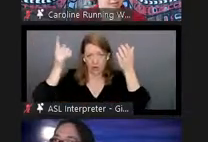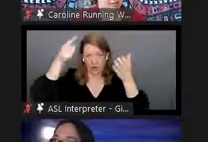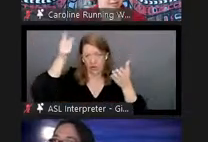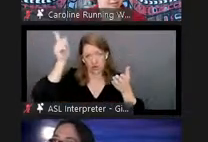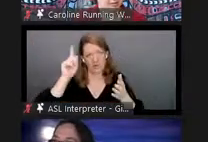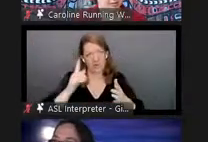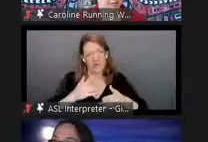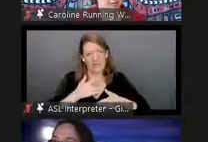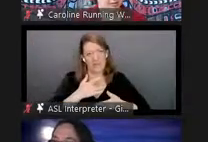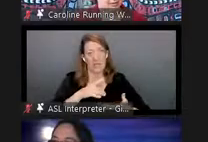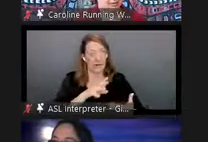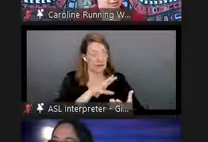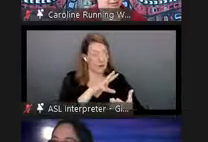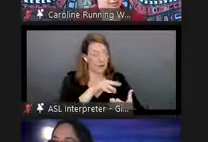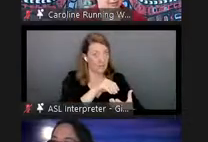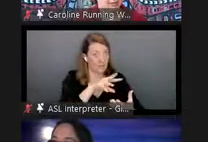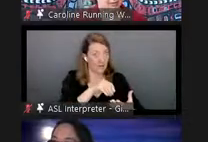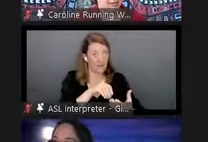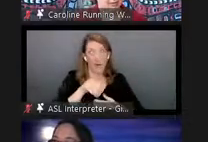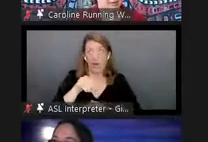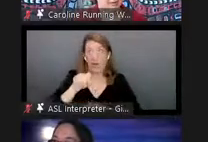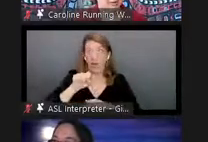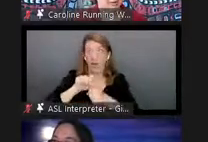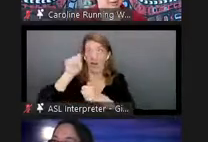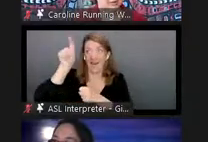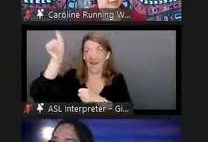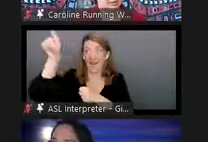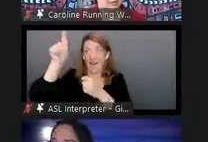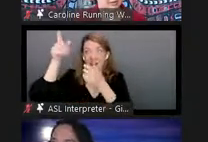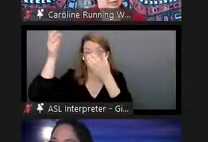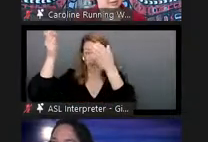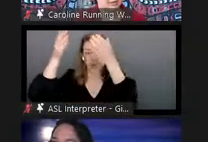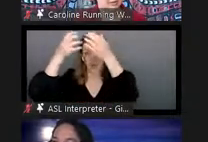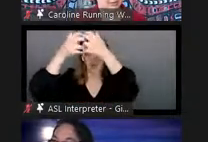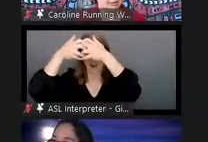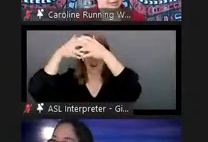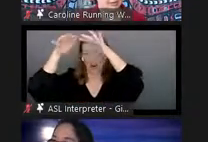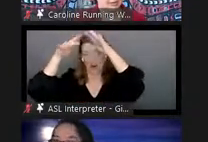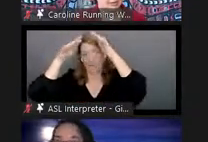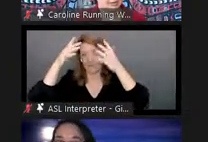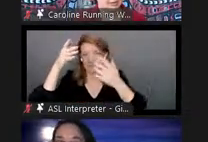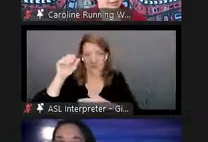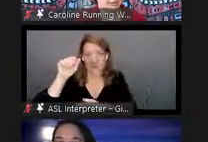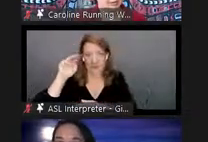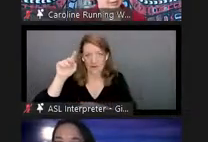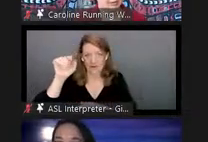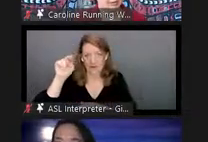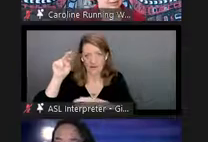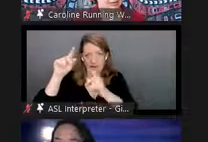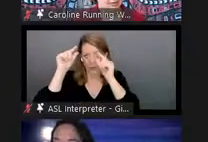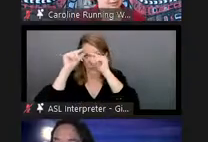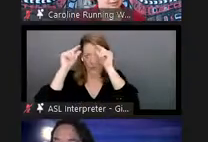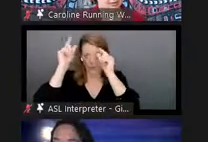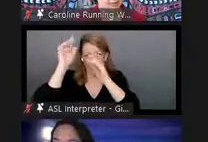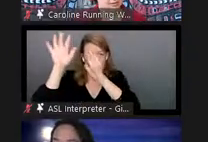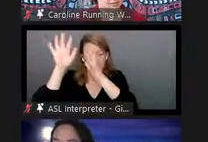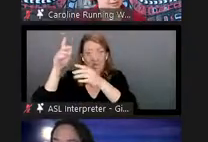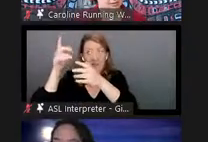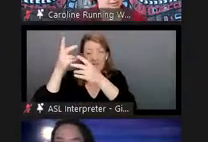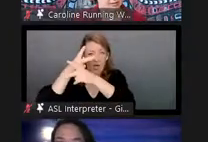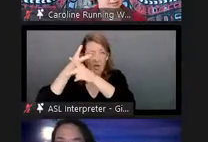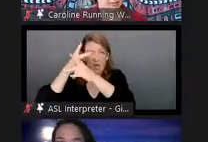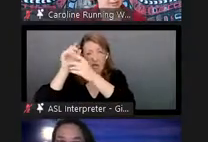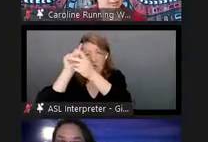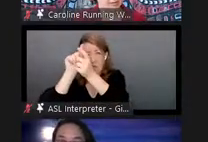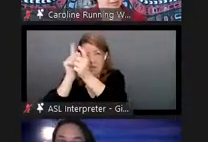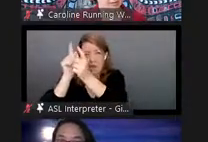a picture and then it gets uploaded to the server and either amazon google whoever rackspace and it gets there's an ai server out